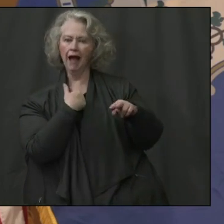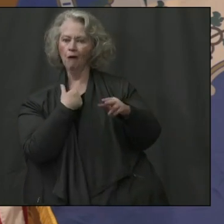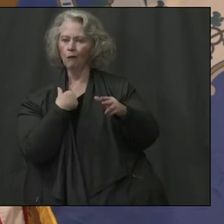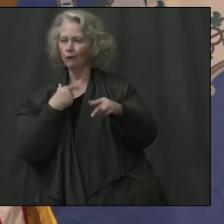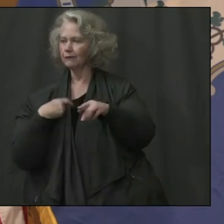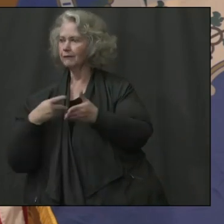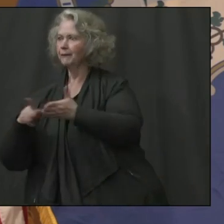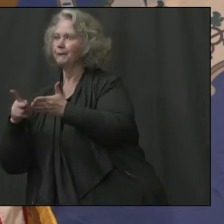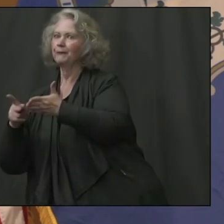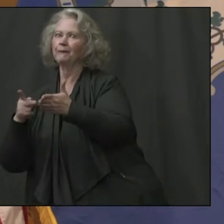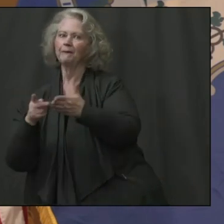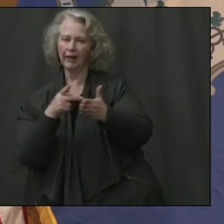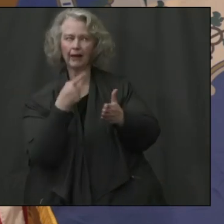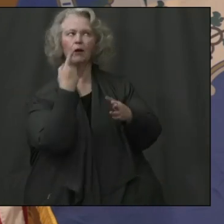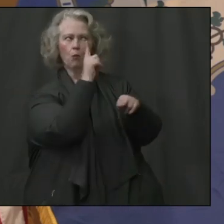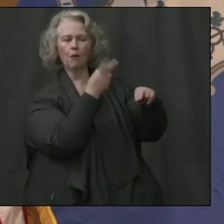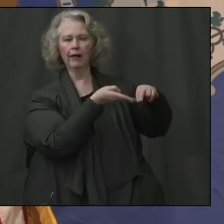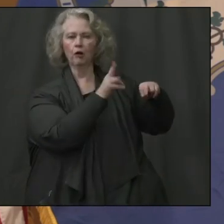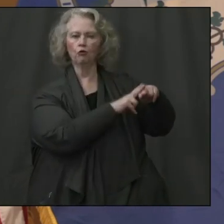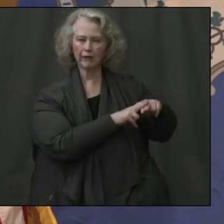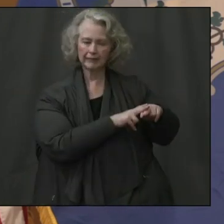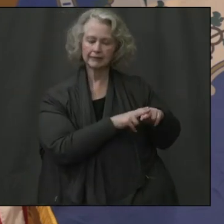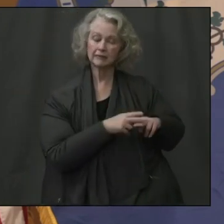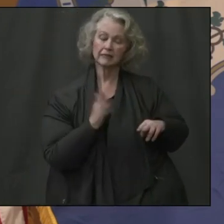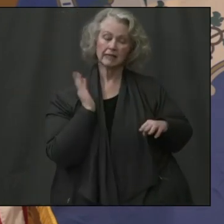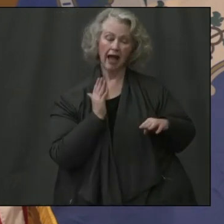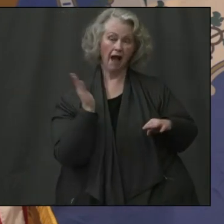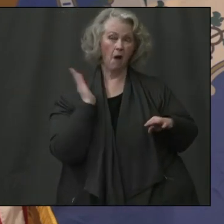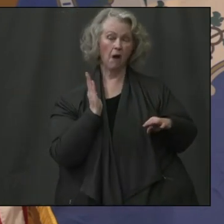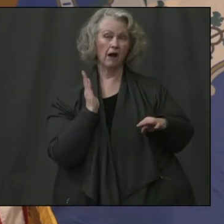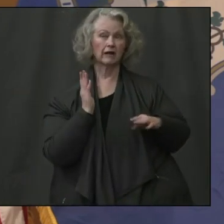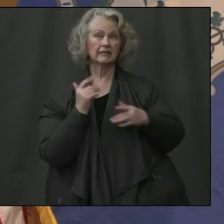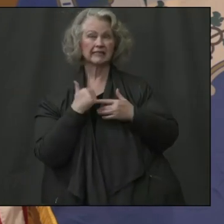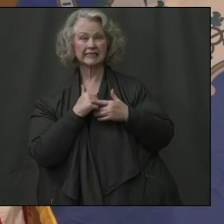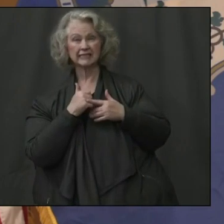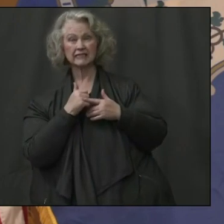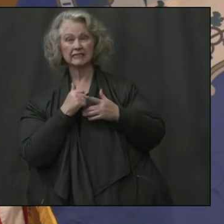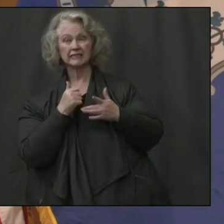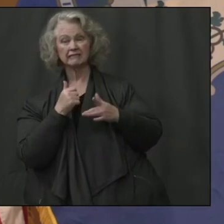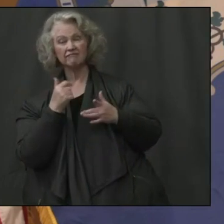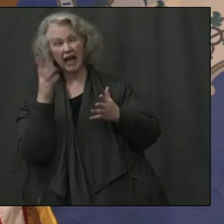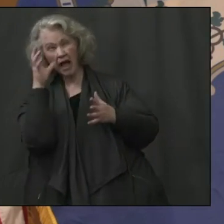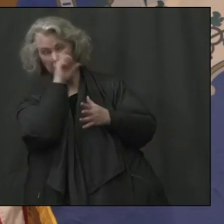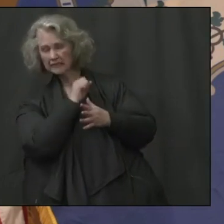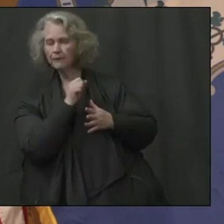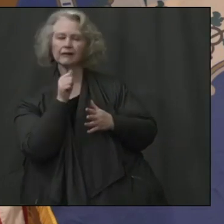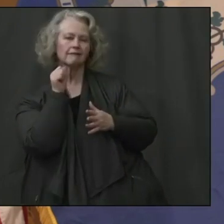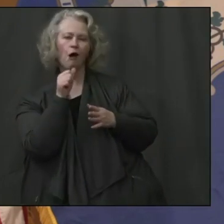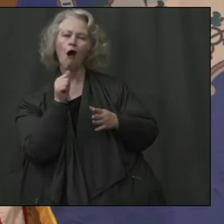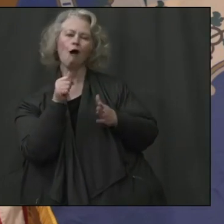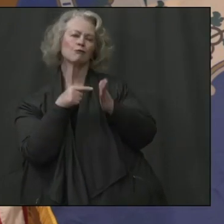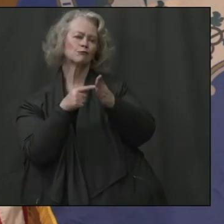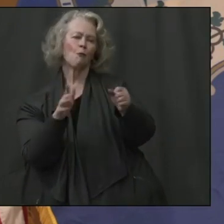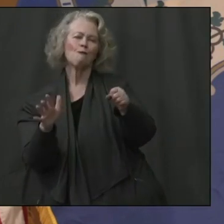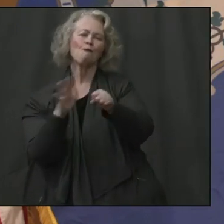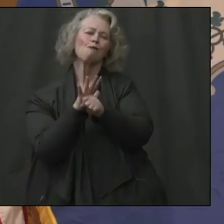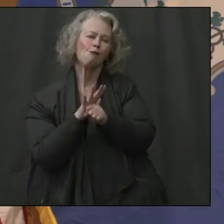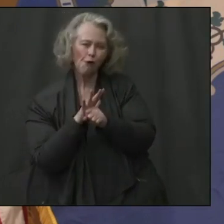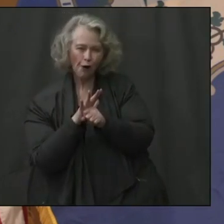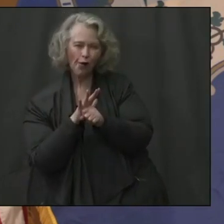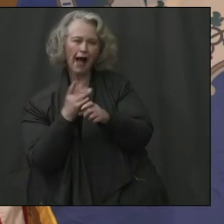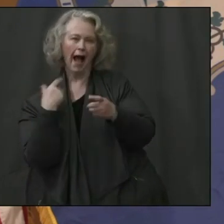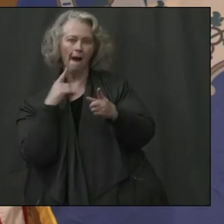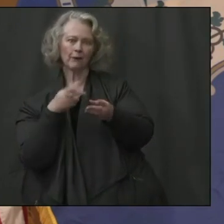Our last fiscal estimate, um, did not reflect the full impact of COVID. Obviously, that's, um, um, that is increasing,